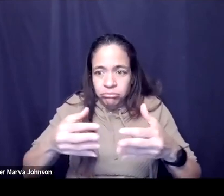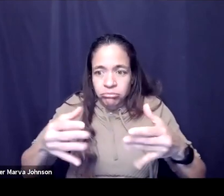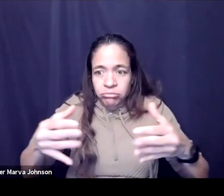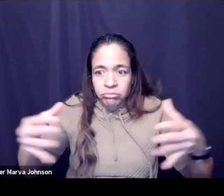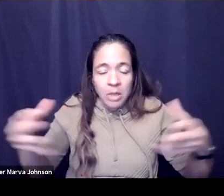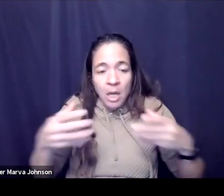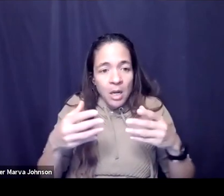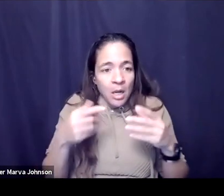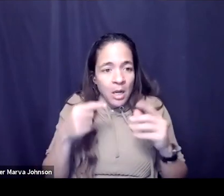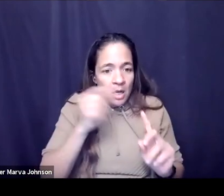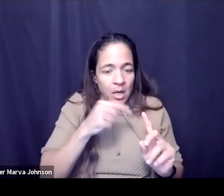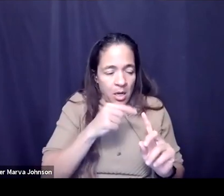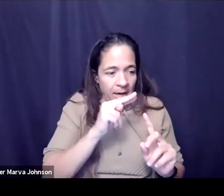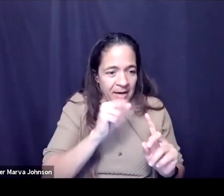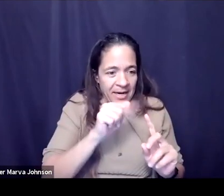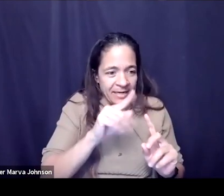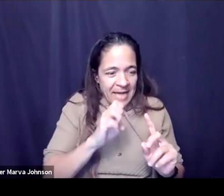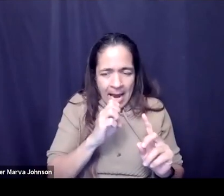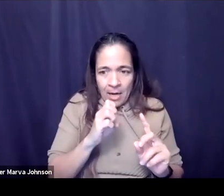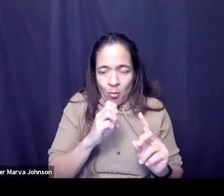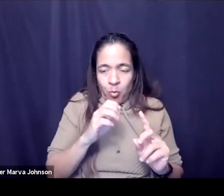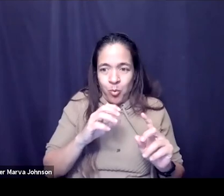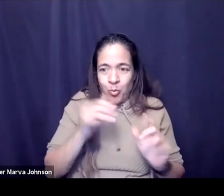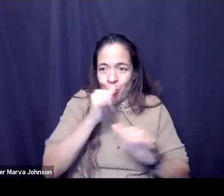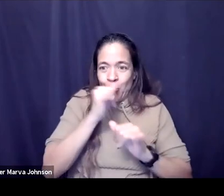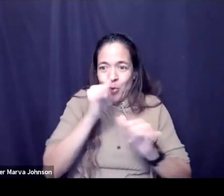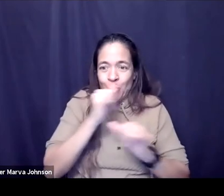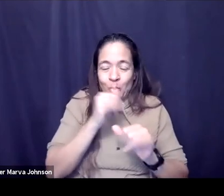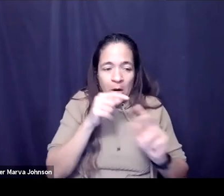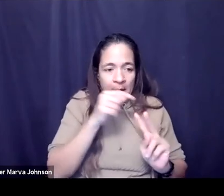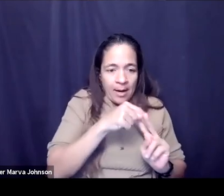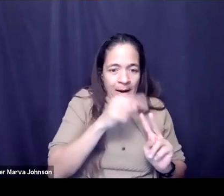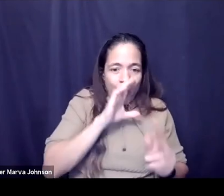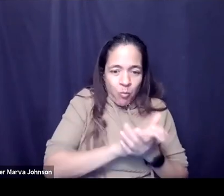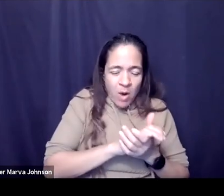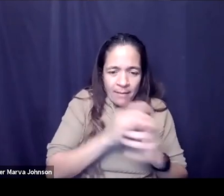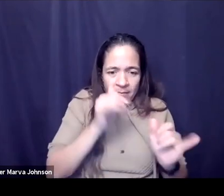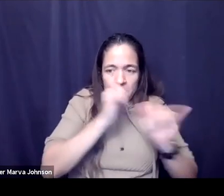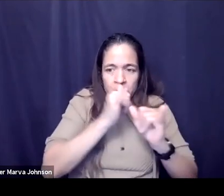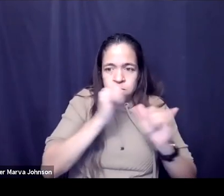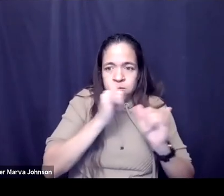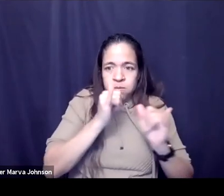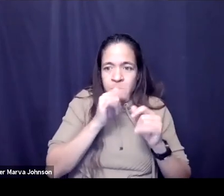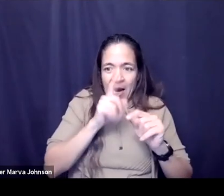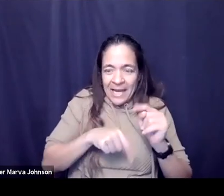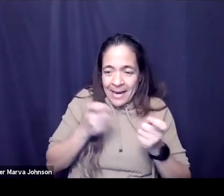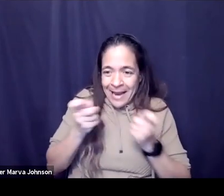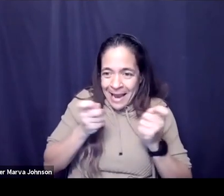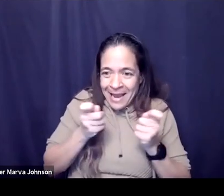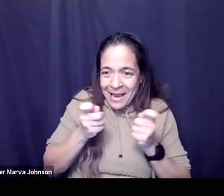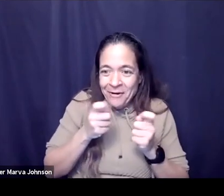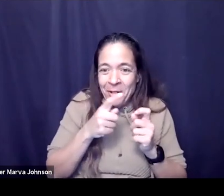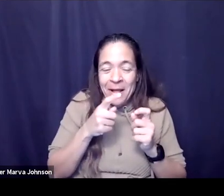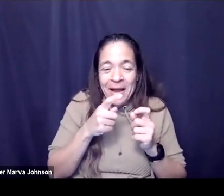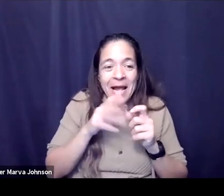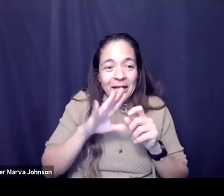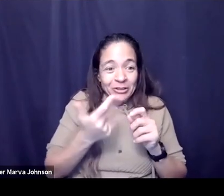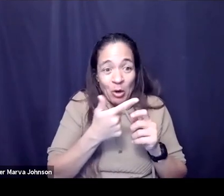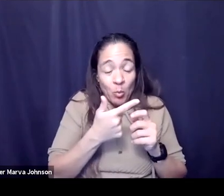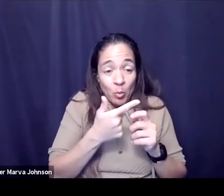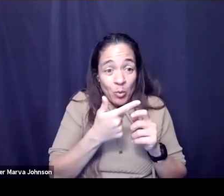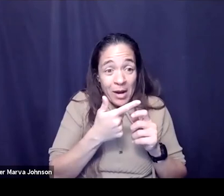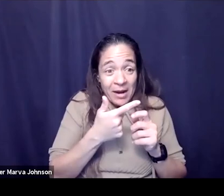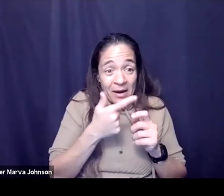wife it became something bigger than even that core team of a couple other partners organizing this summit you know all of a sudden they were just breaking off pizza